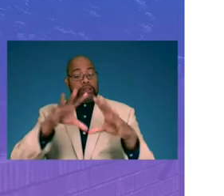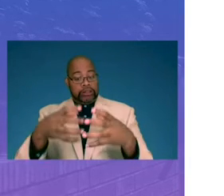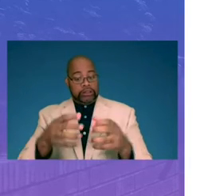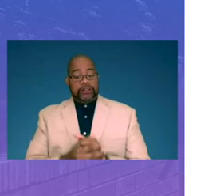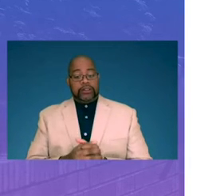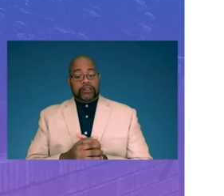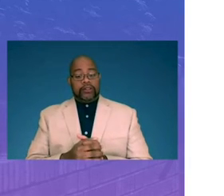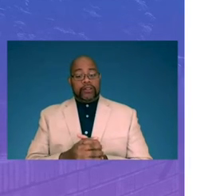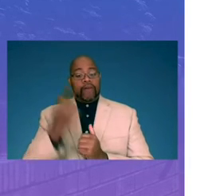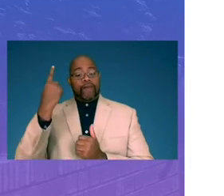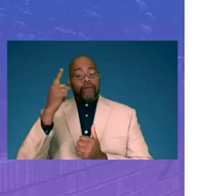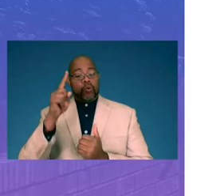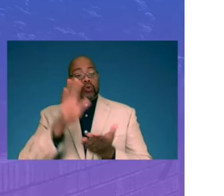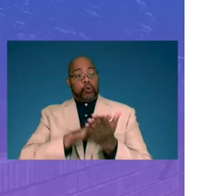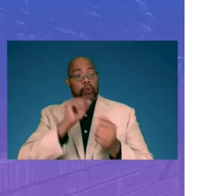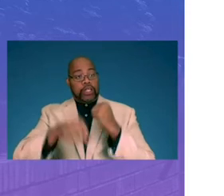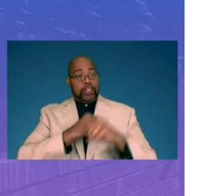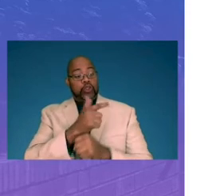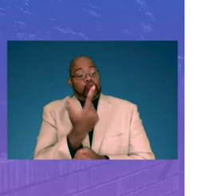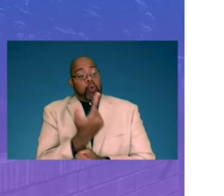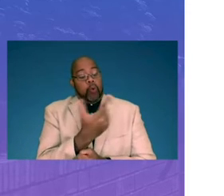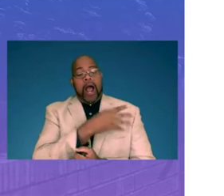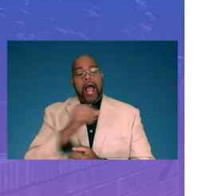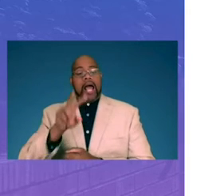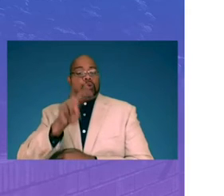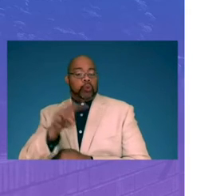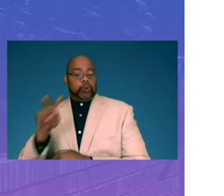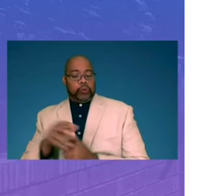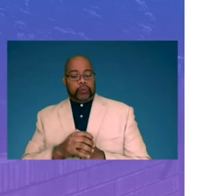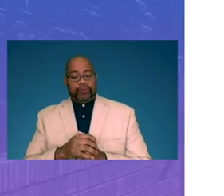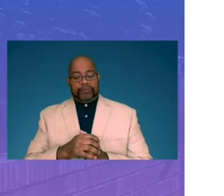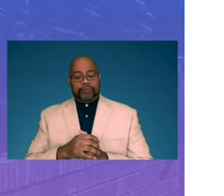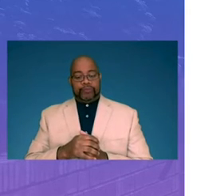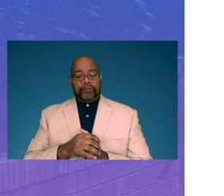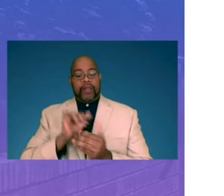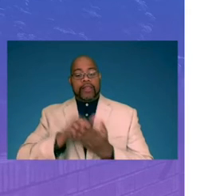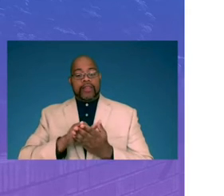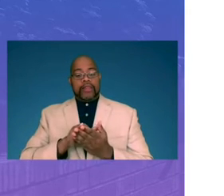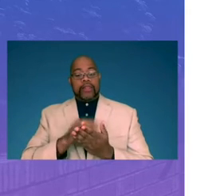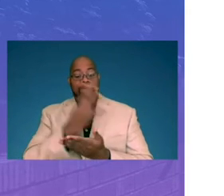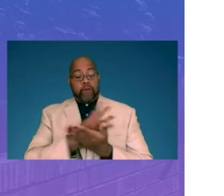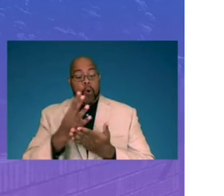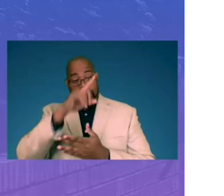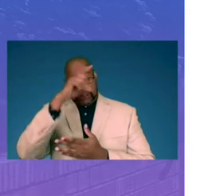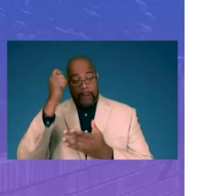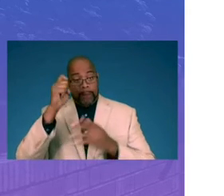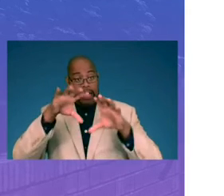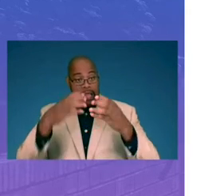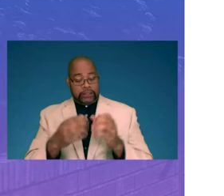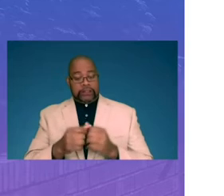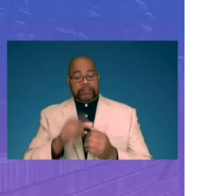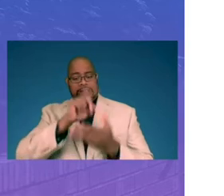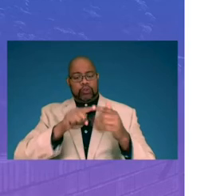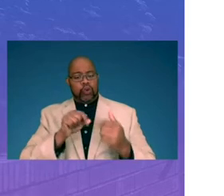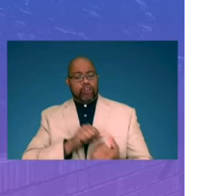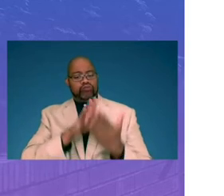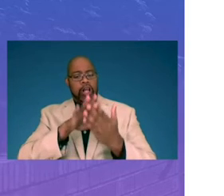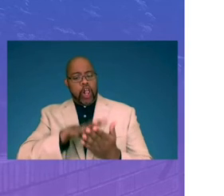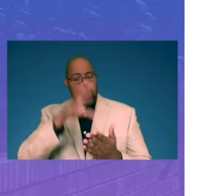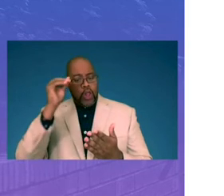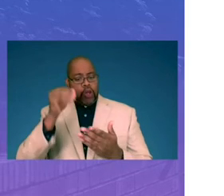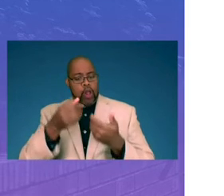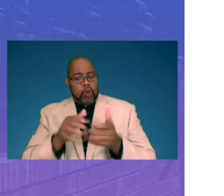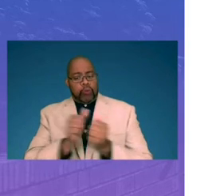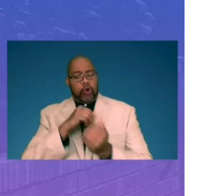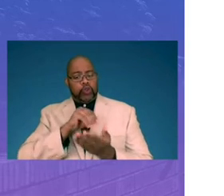for the school years 21 and 22. These four-week summer sessions are designed to address learning loss with